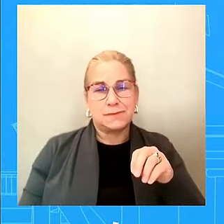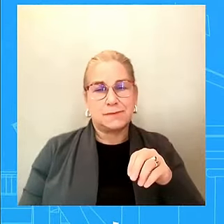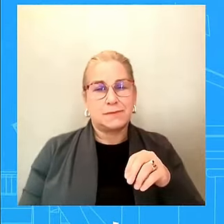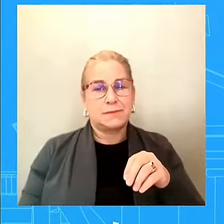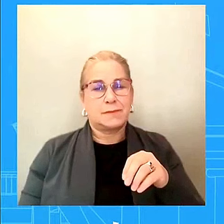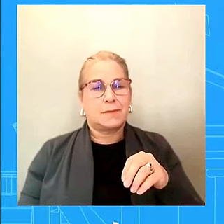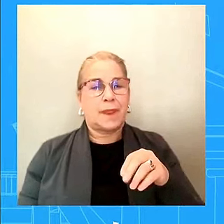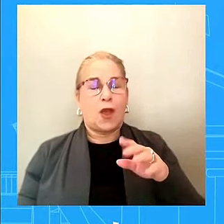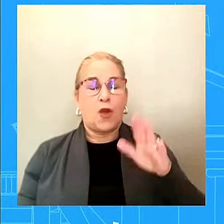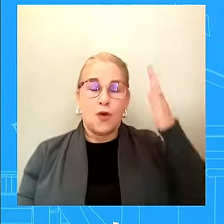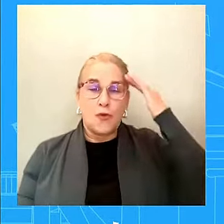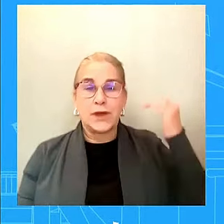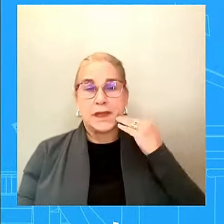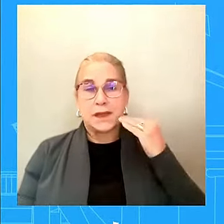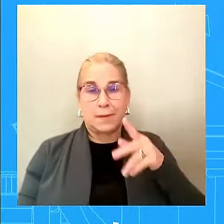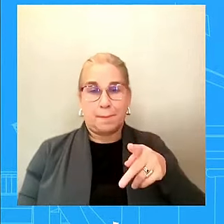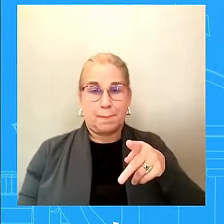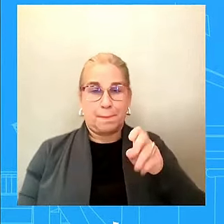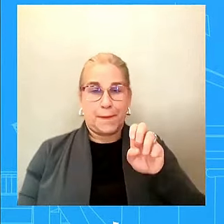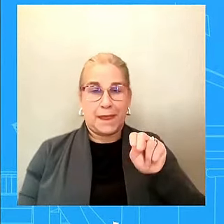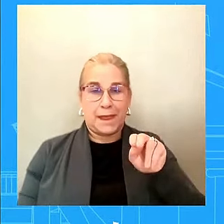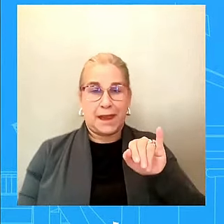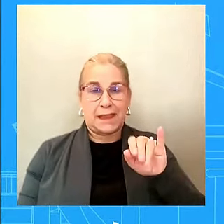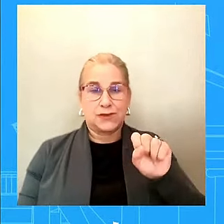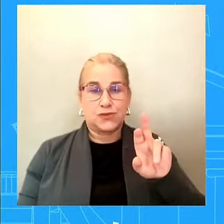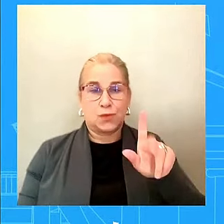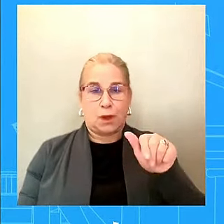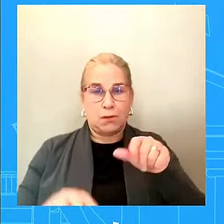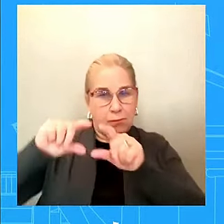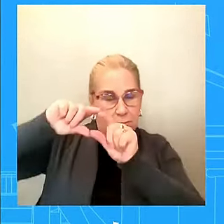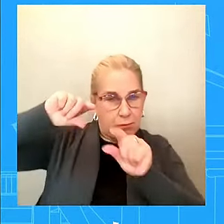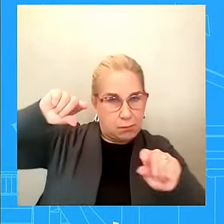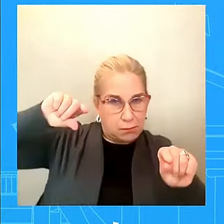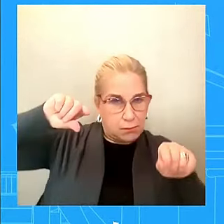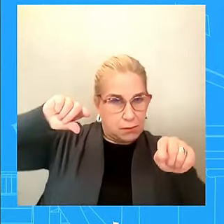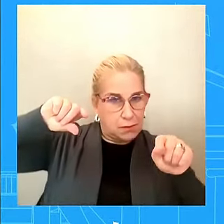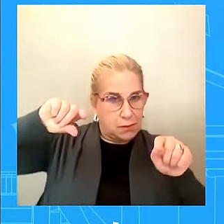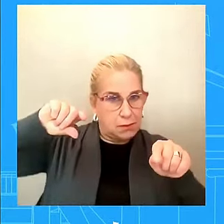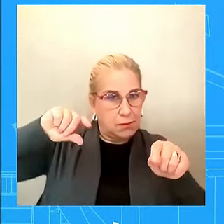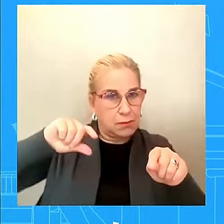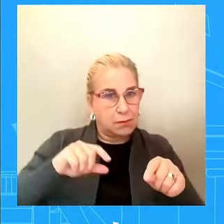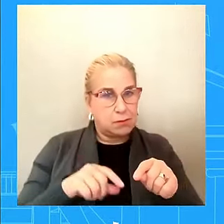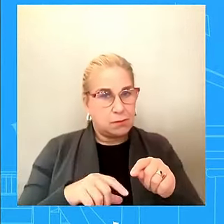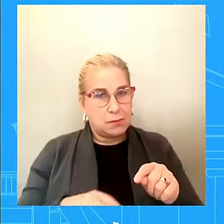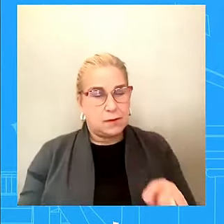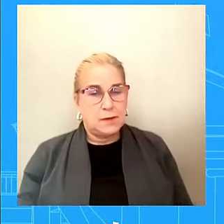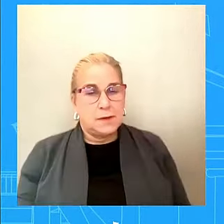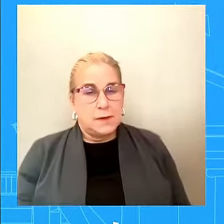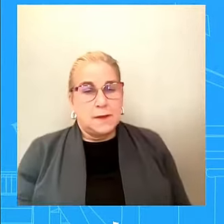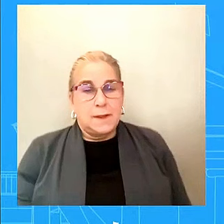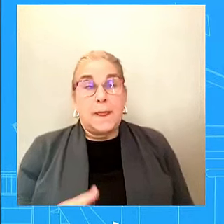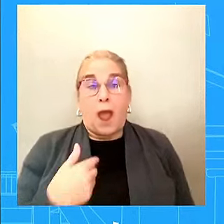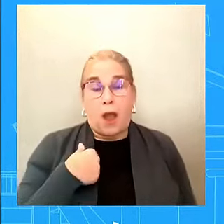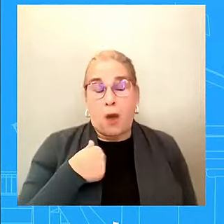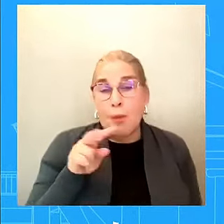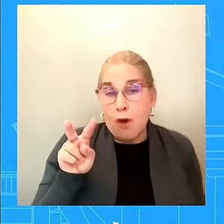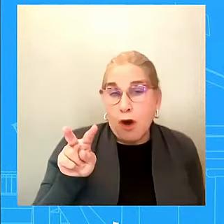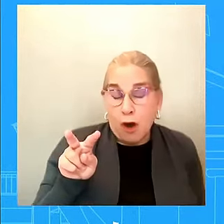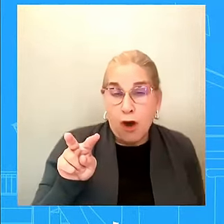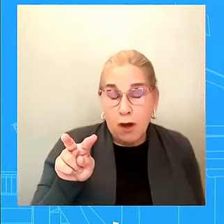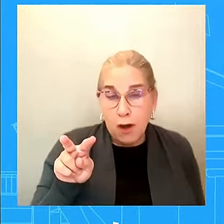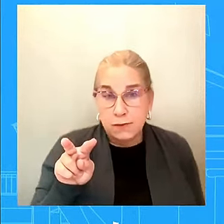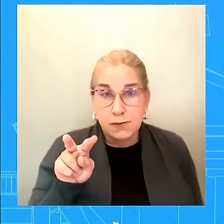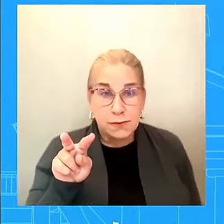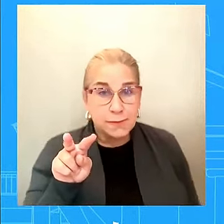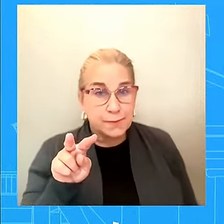obviously, uh, we're always going to have concerns and we're always going to watch and monitor closely. Uh, don't have anything specific to read